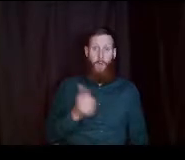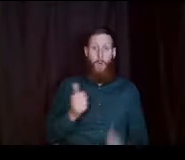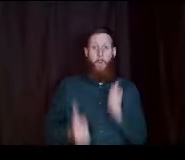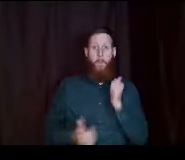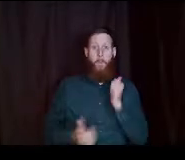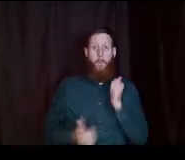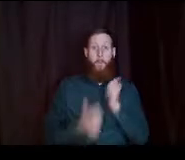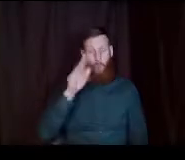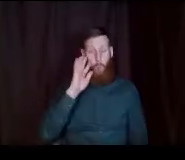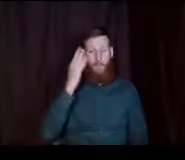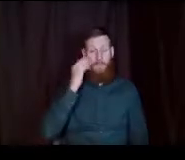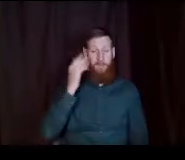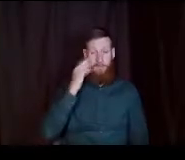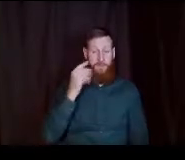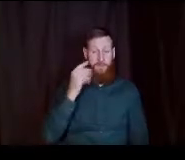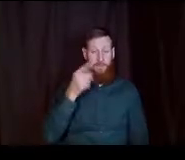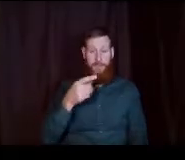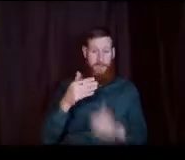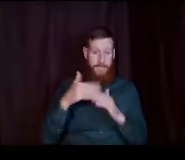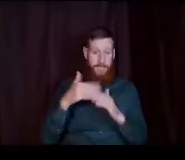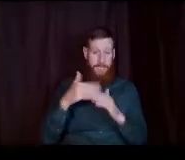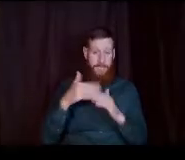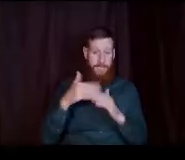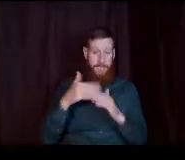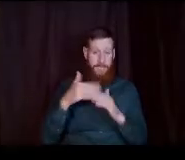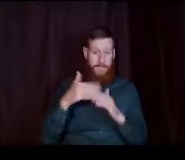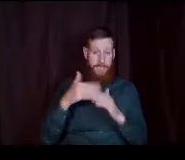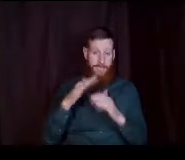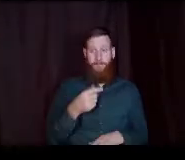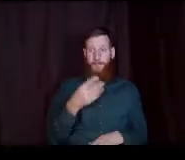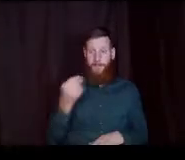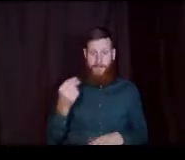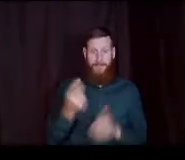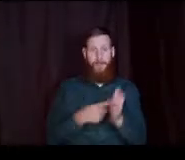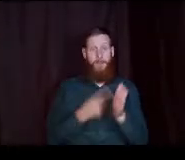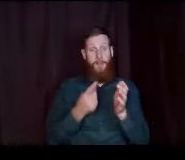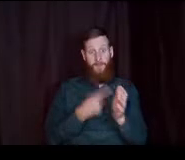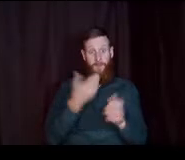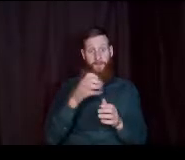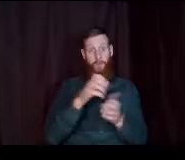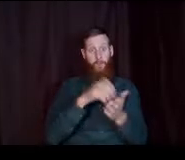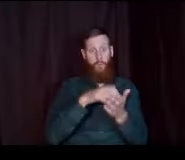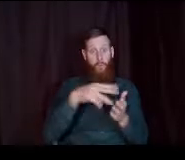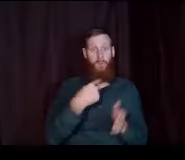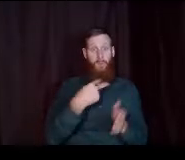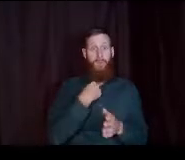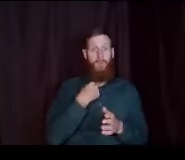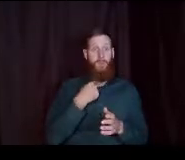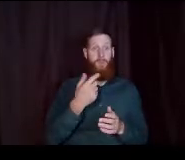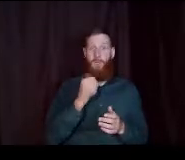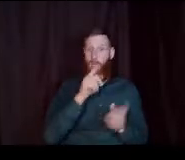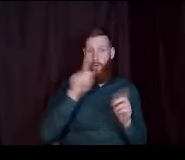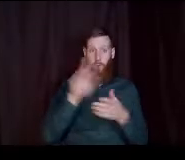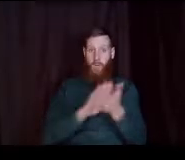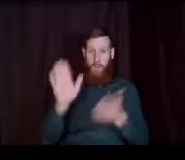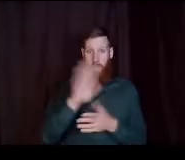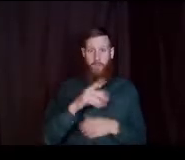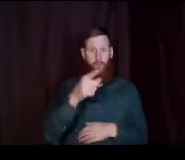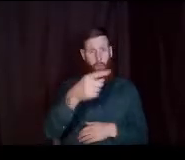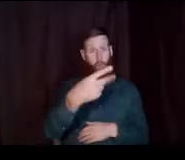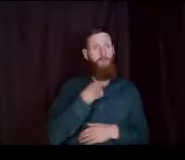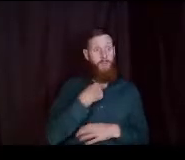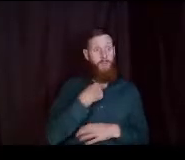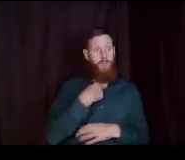will experience it at least once and it does keep students from going to college if you get stuck reach out we do not want you